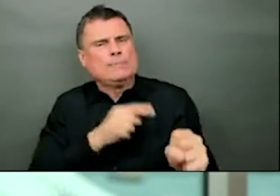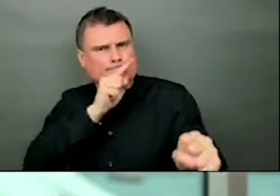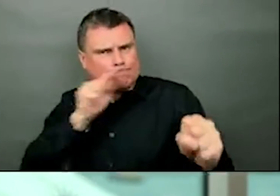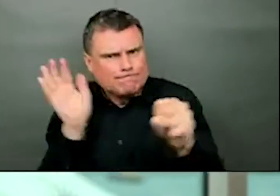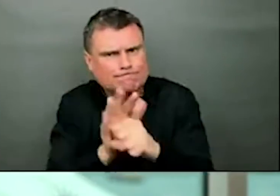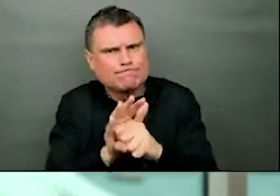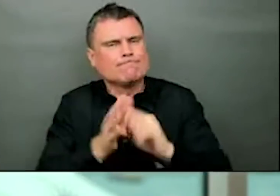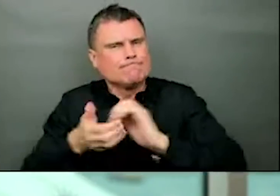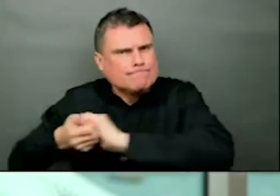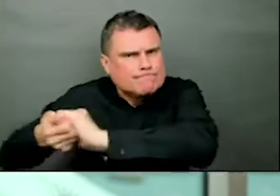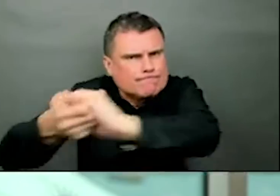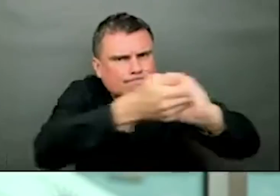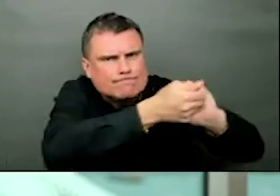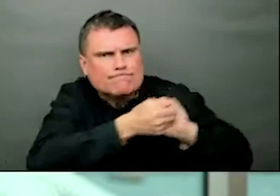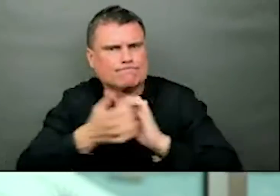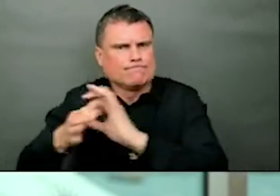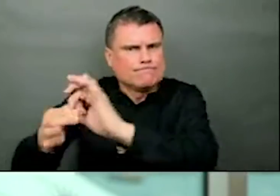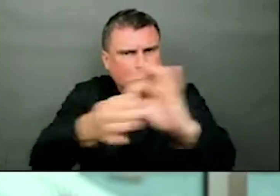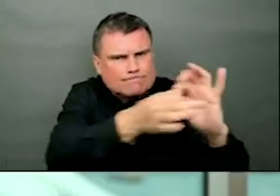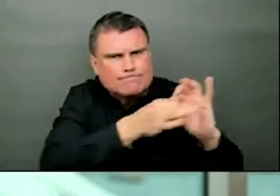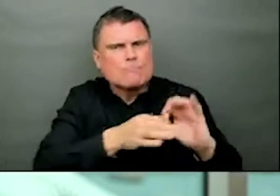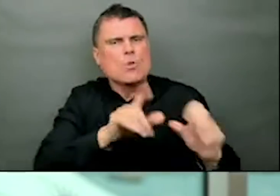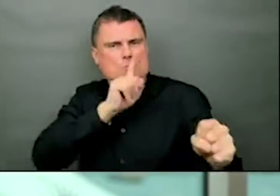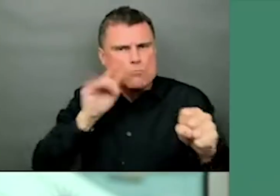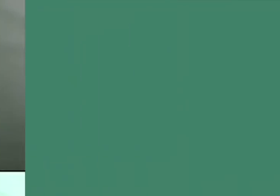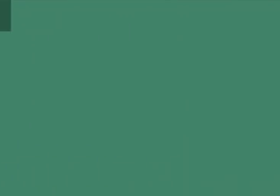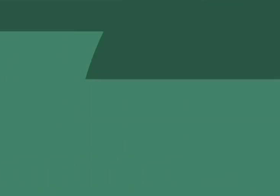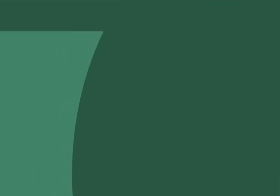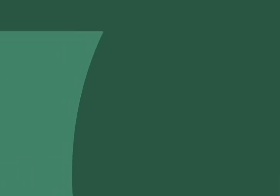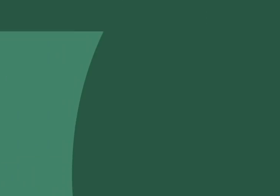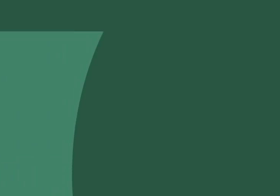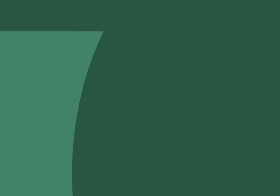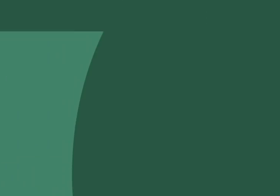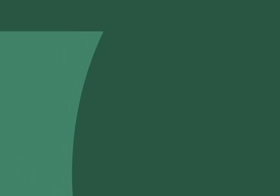love and the ones we don't know. Fellow members of our communities.